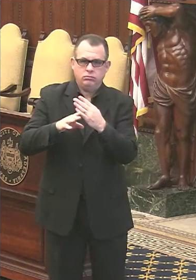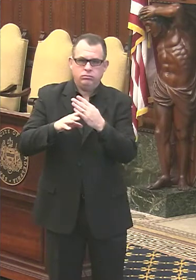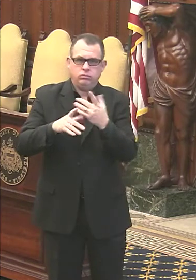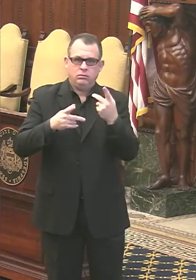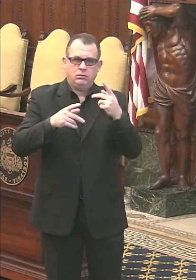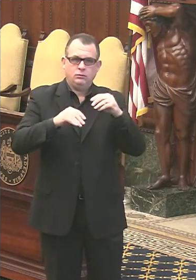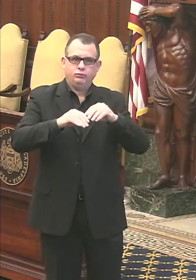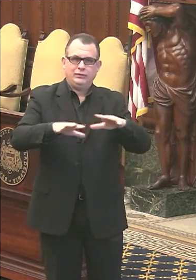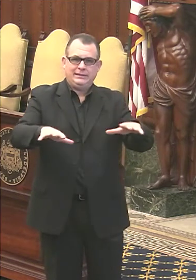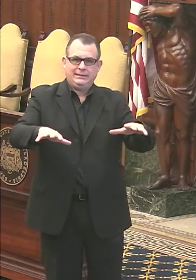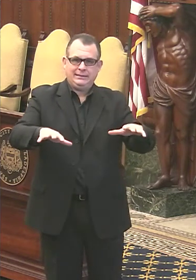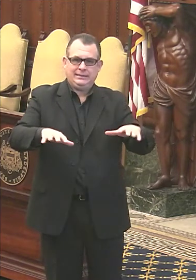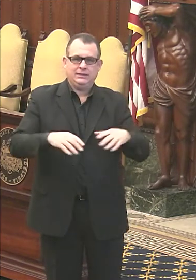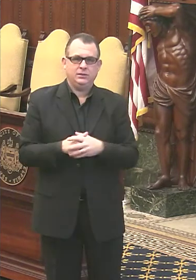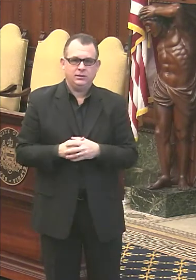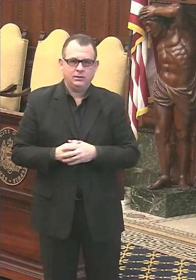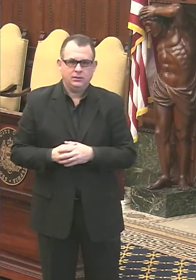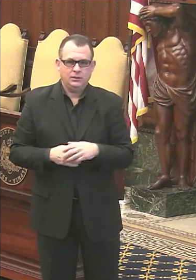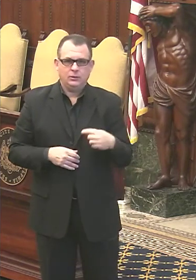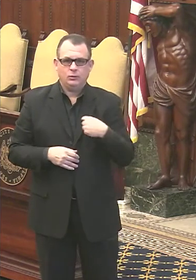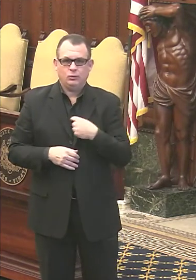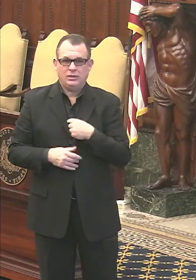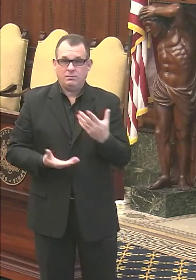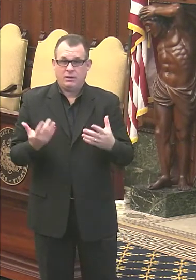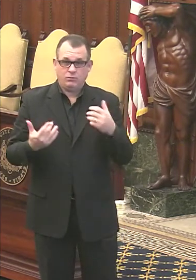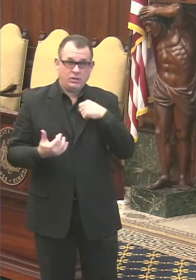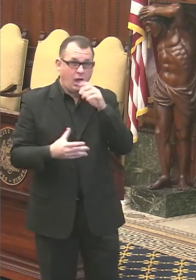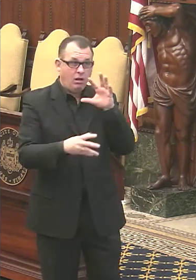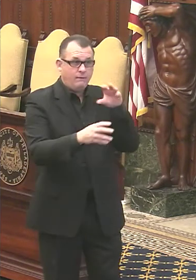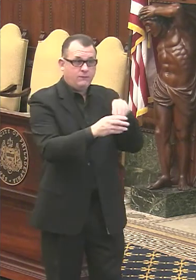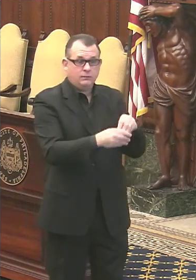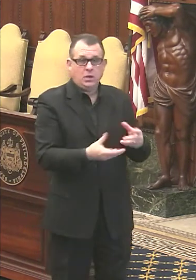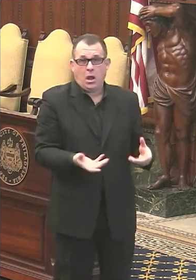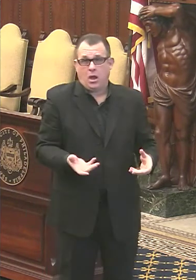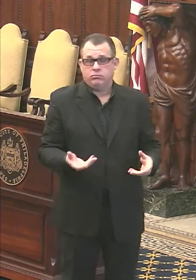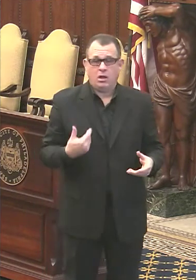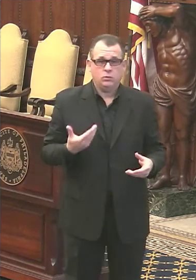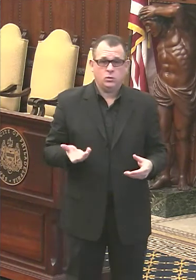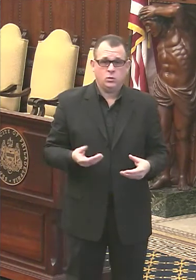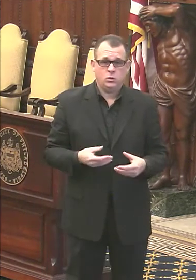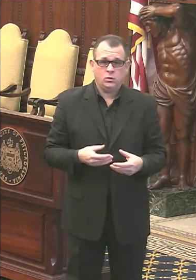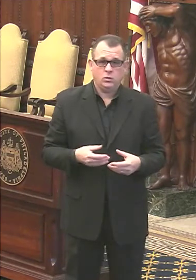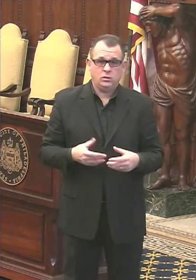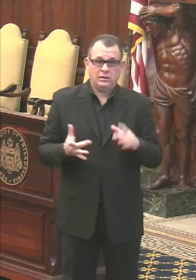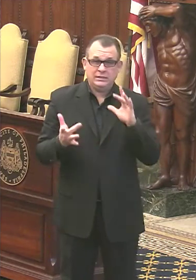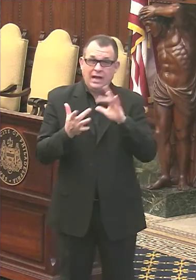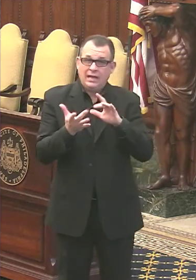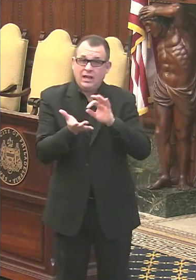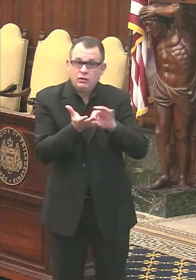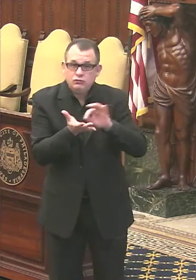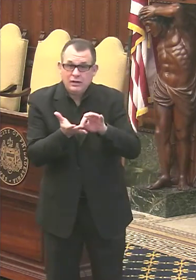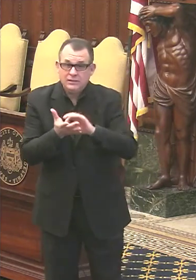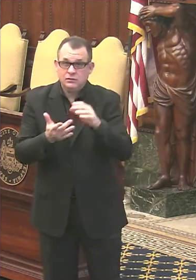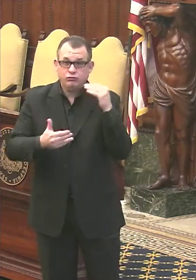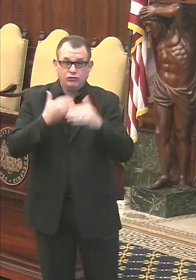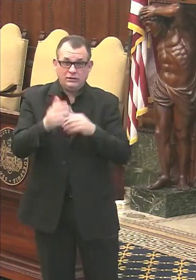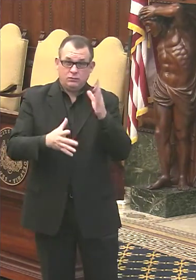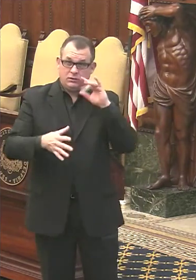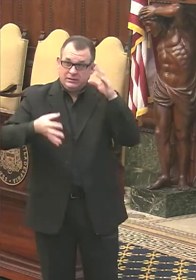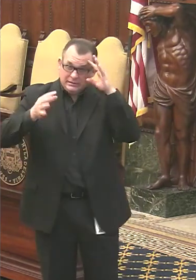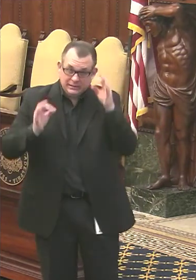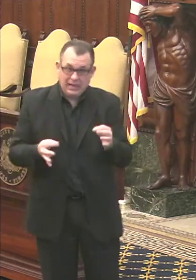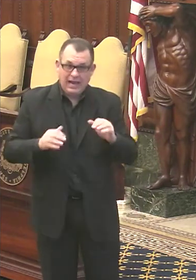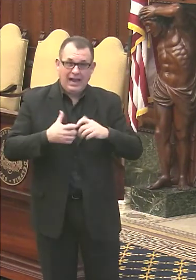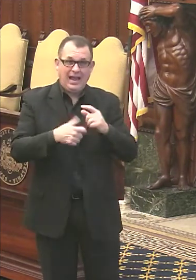So we at the health department may not be involved in that at all. Okay. And will the contact tracing process determine how the employee